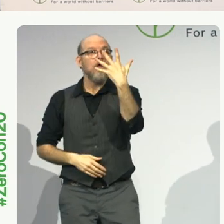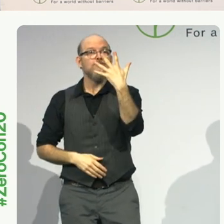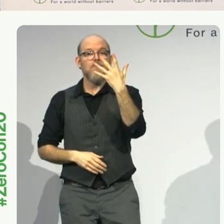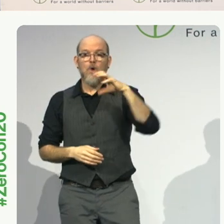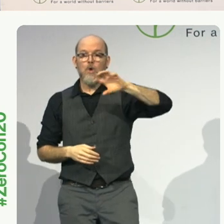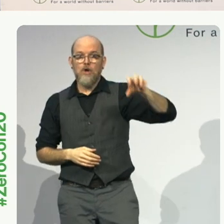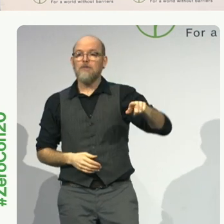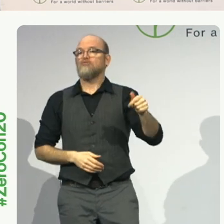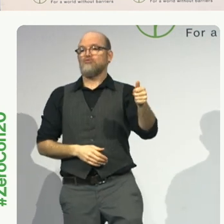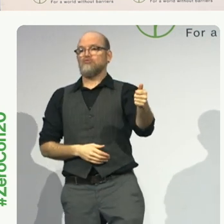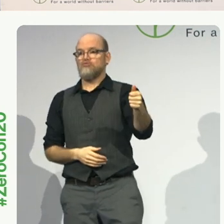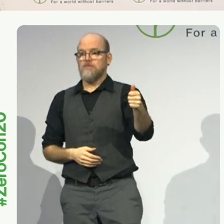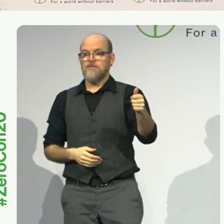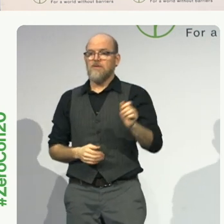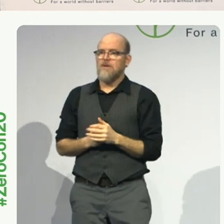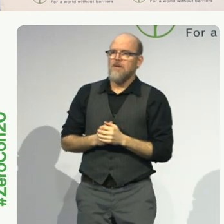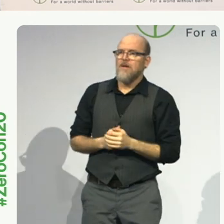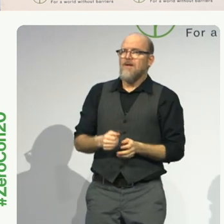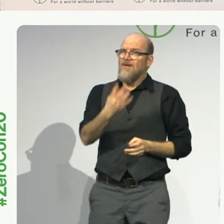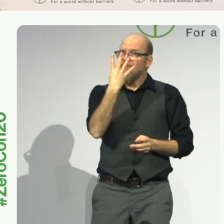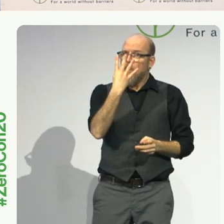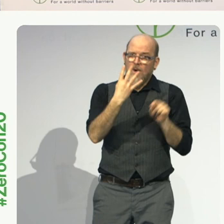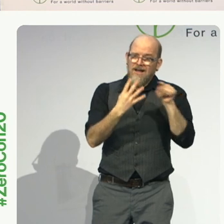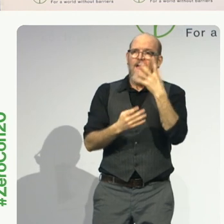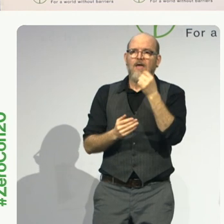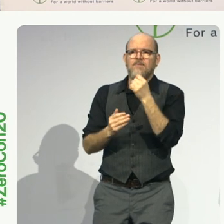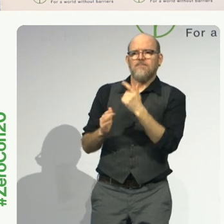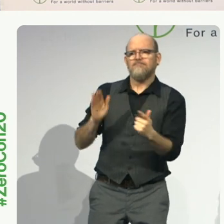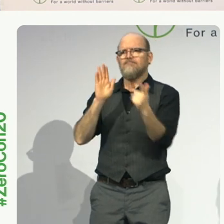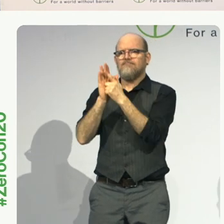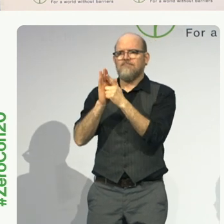guaranteeing that it's physically accessible.